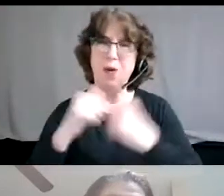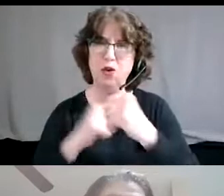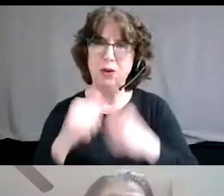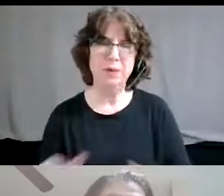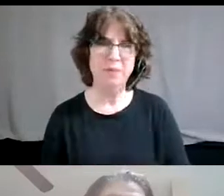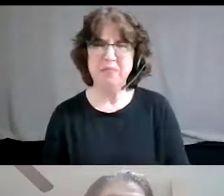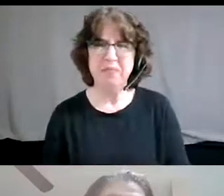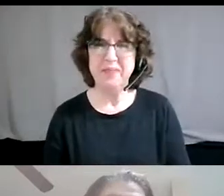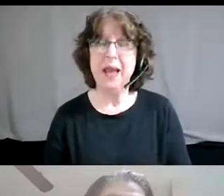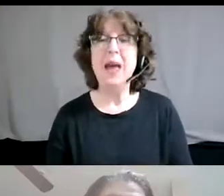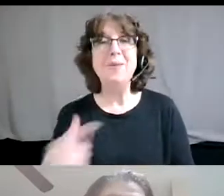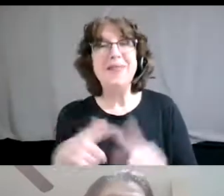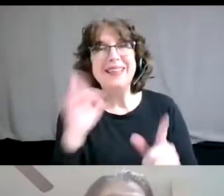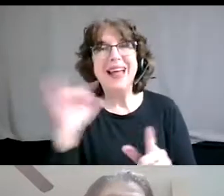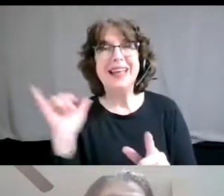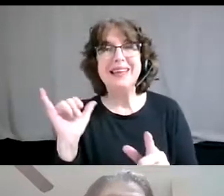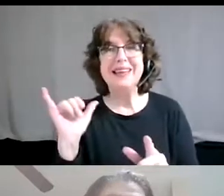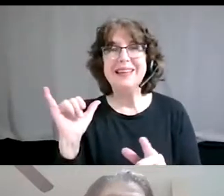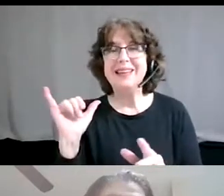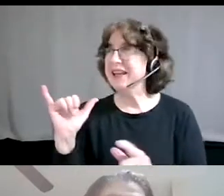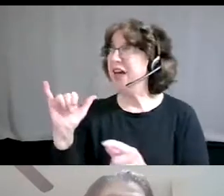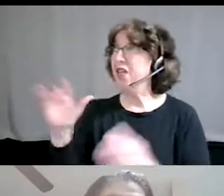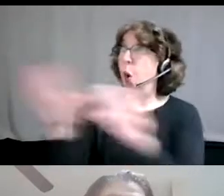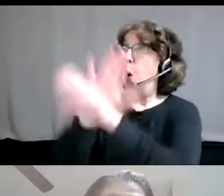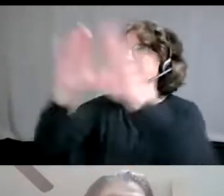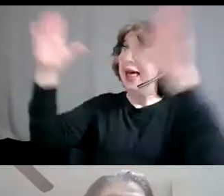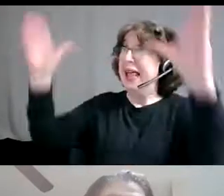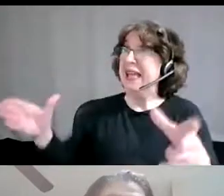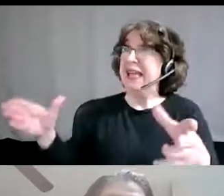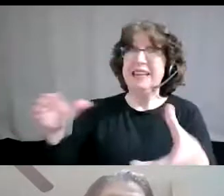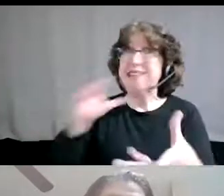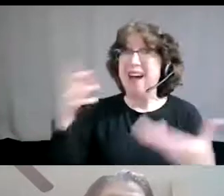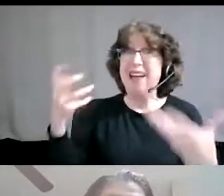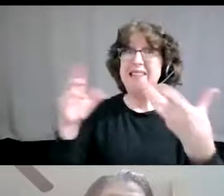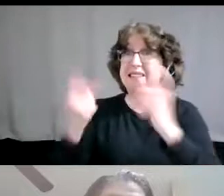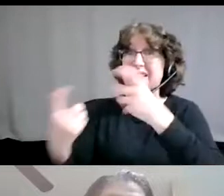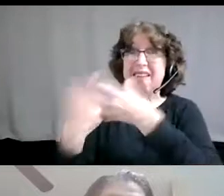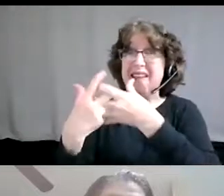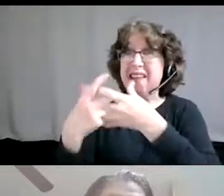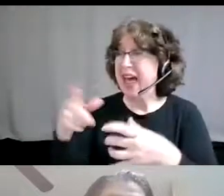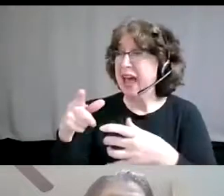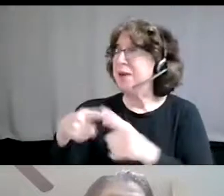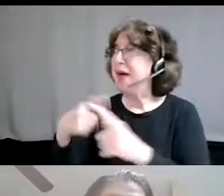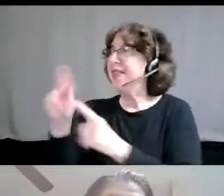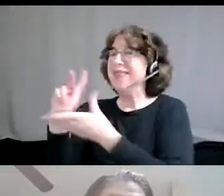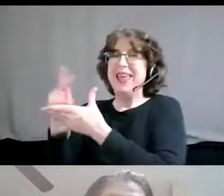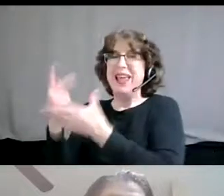kitchen of the inequitable structures, right? Um, and the difficulty with that is that, you know, while I